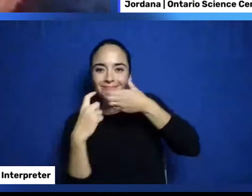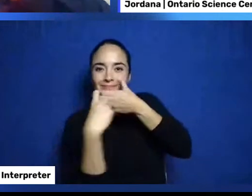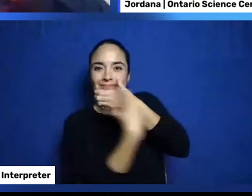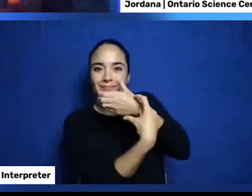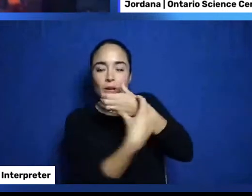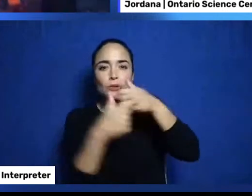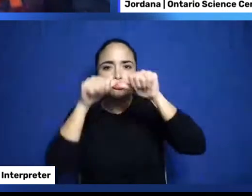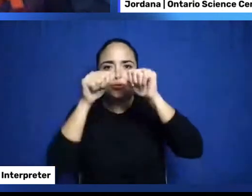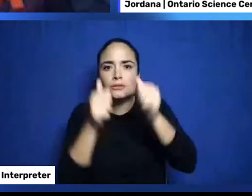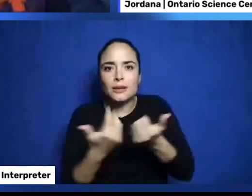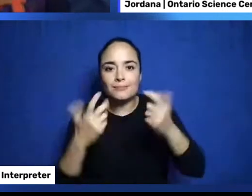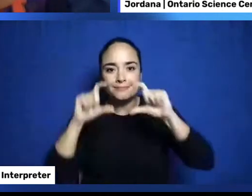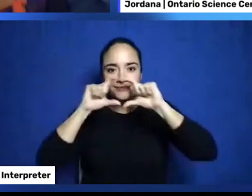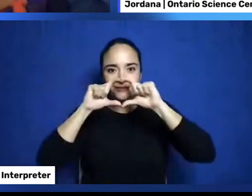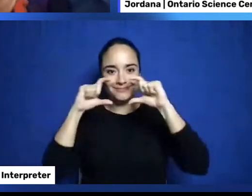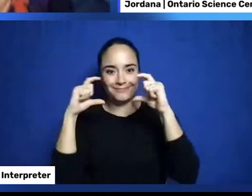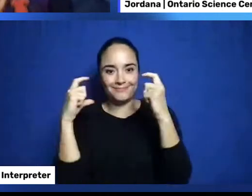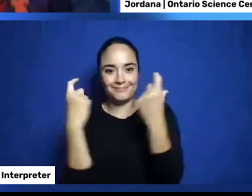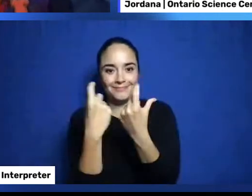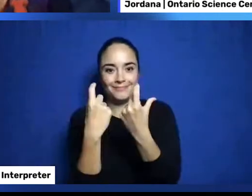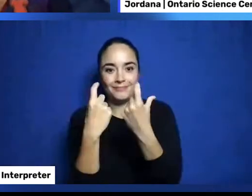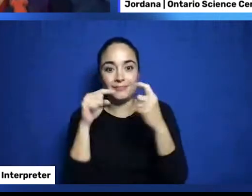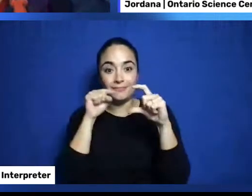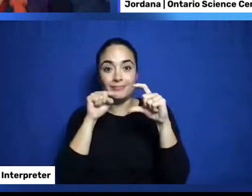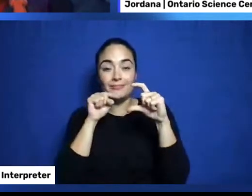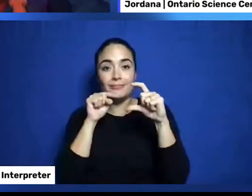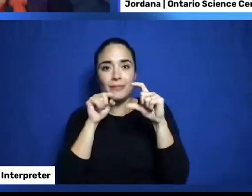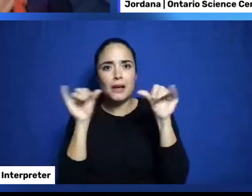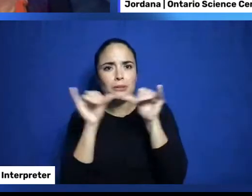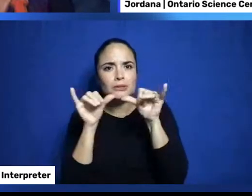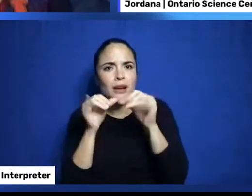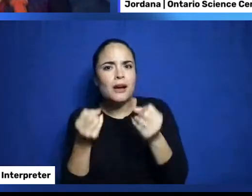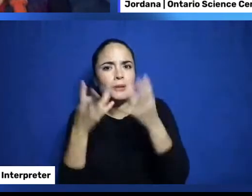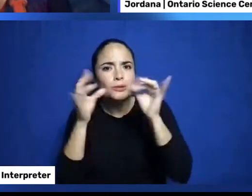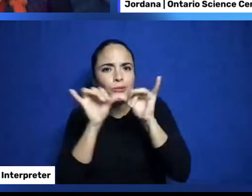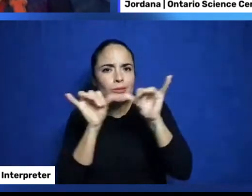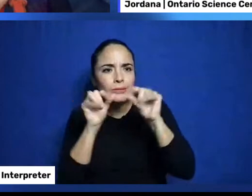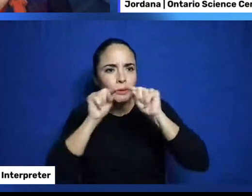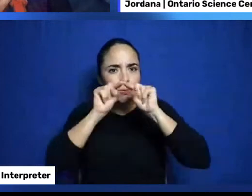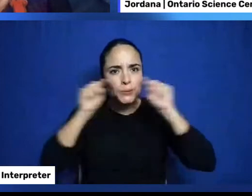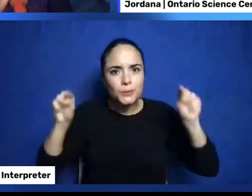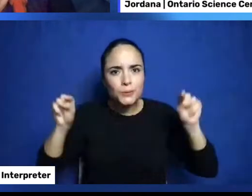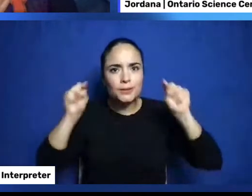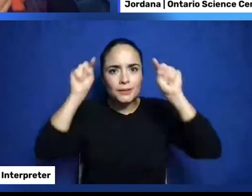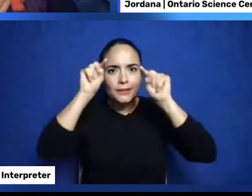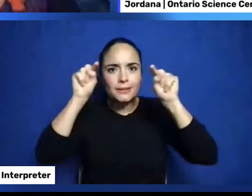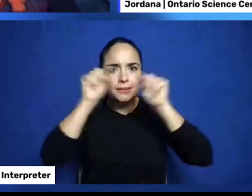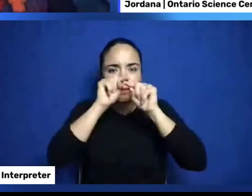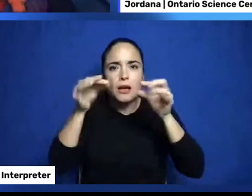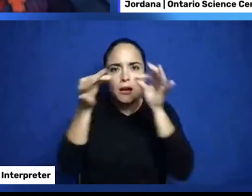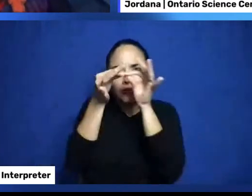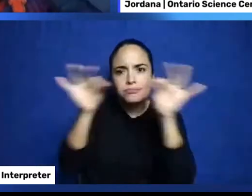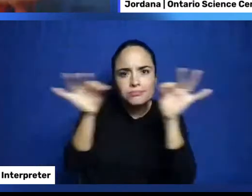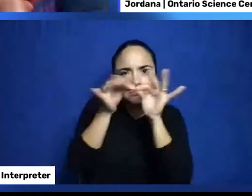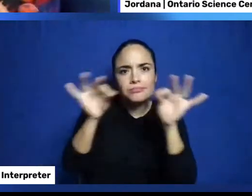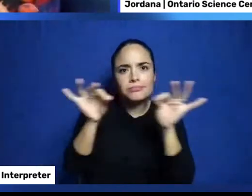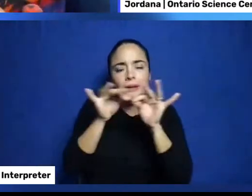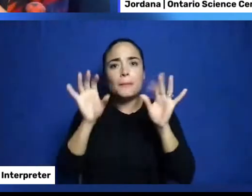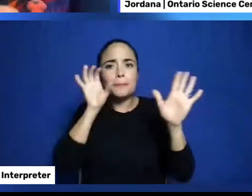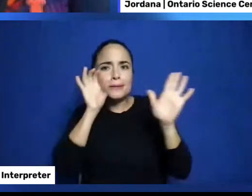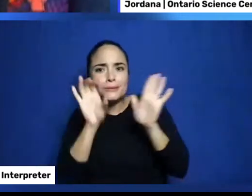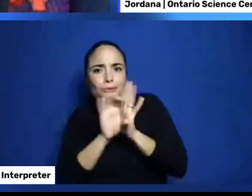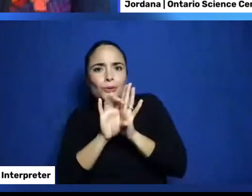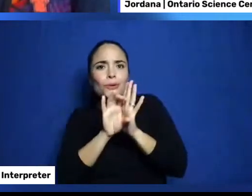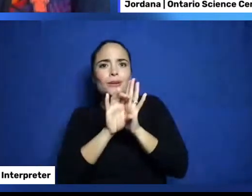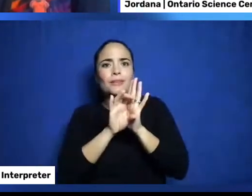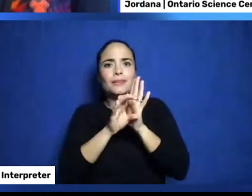paper. How much room in my rectangle do I have for words. For a picture. And for things that I think